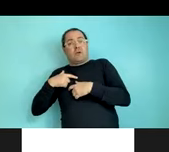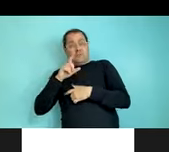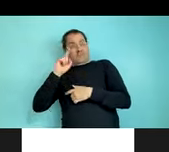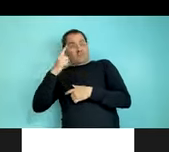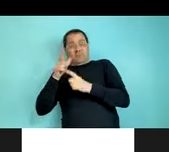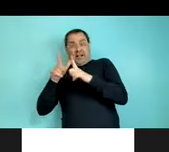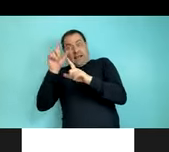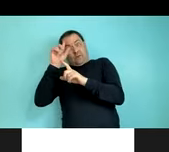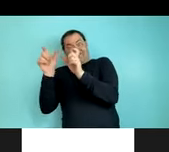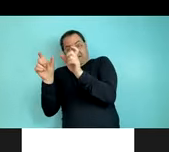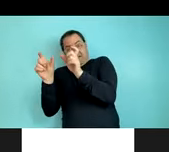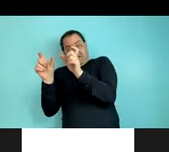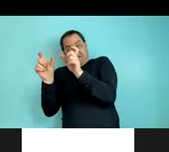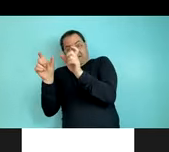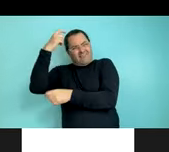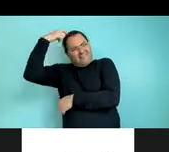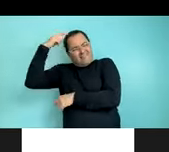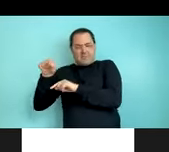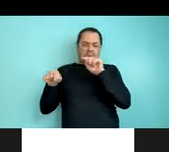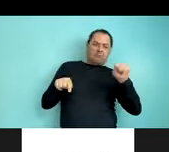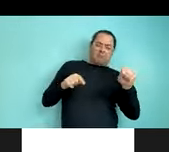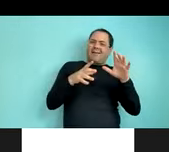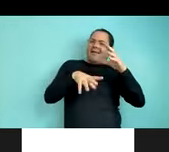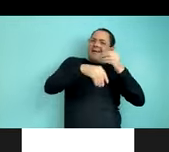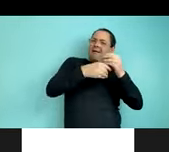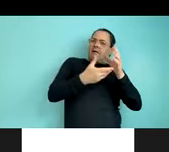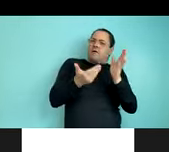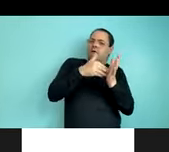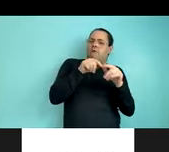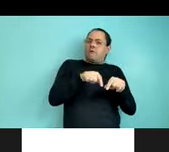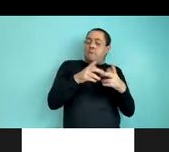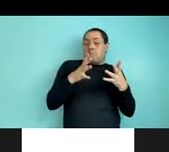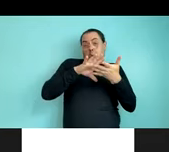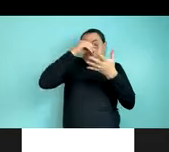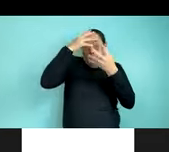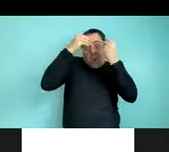goal was to see how a different part of the puzzle, namely learning, could contribute to the picture.